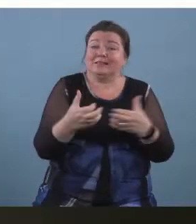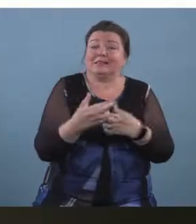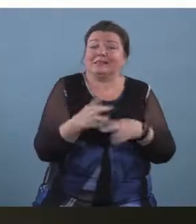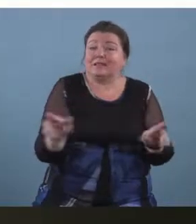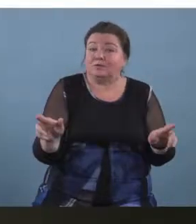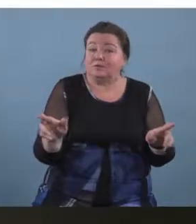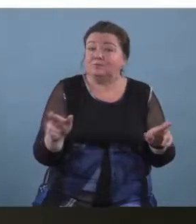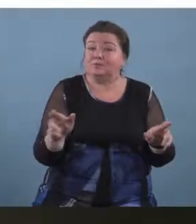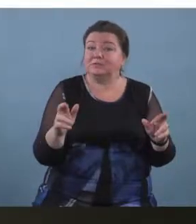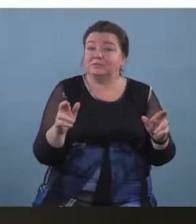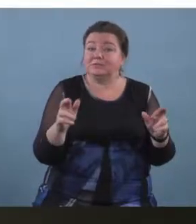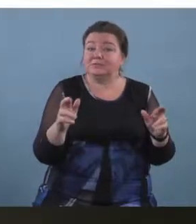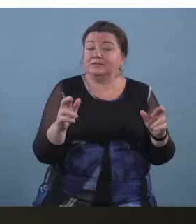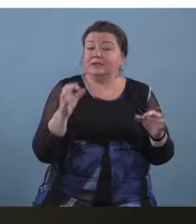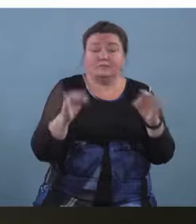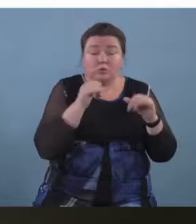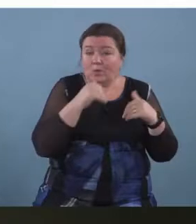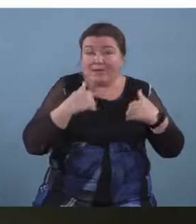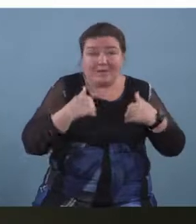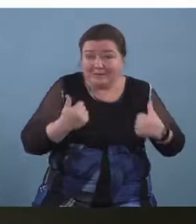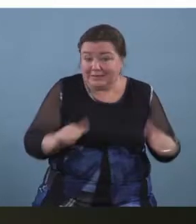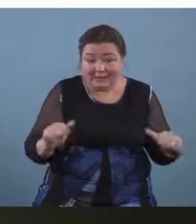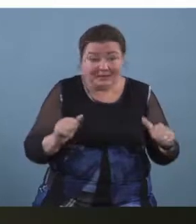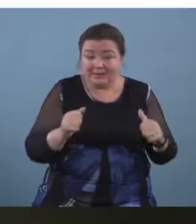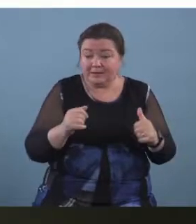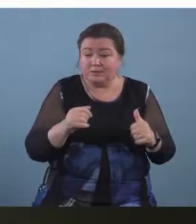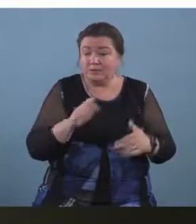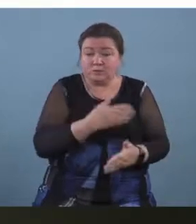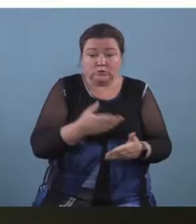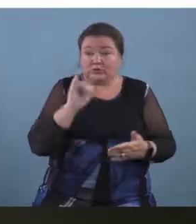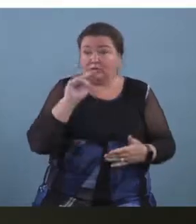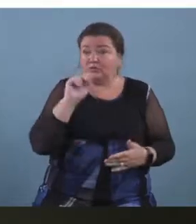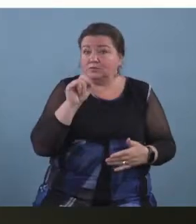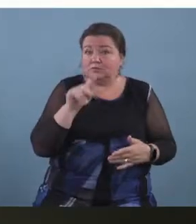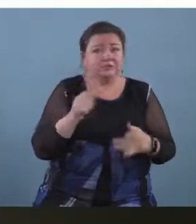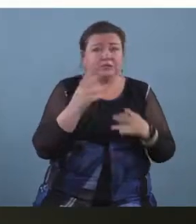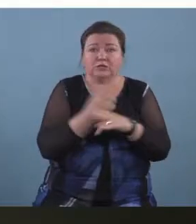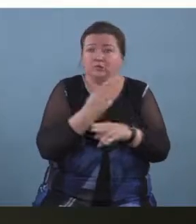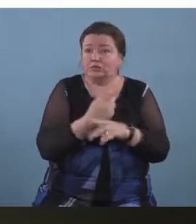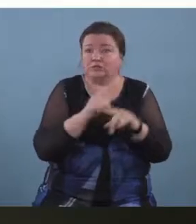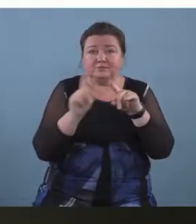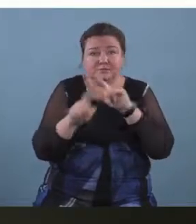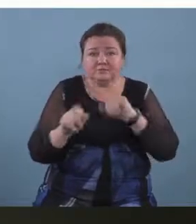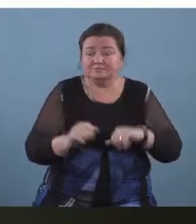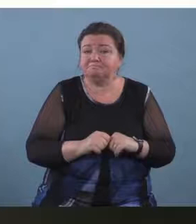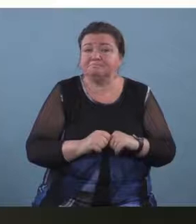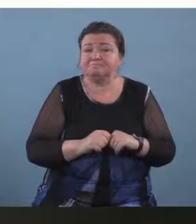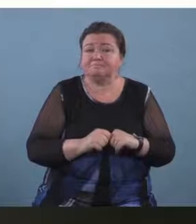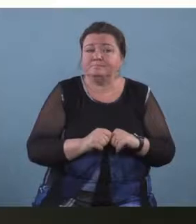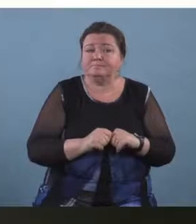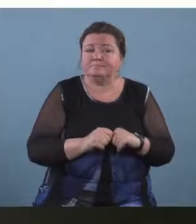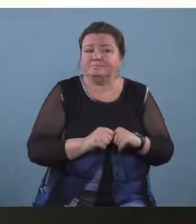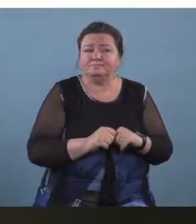have any instruments you could use milk bottle uh recycled items you could use plastic buckets